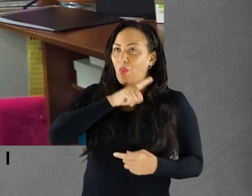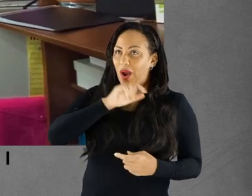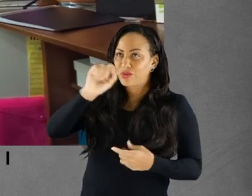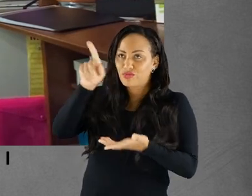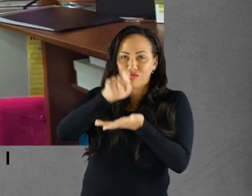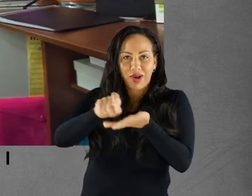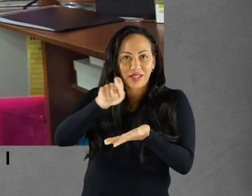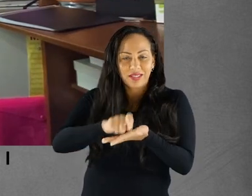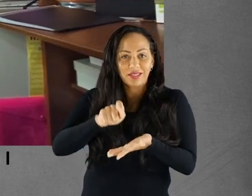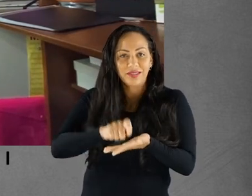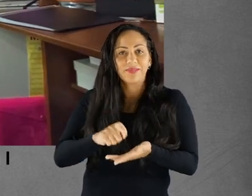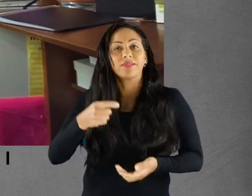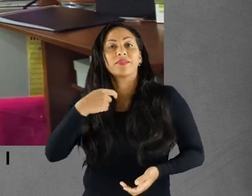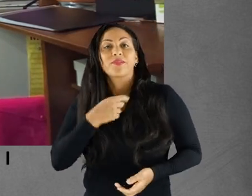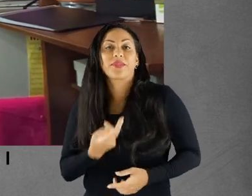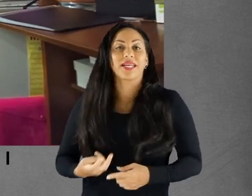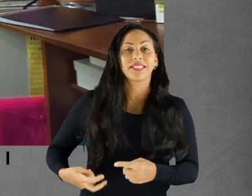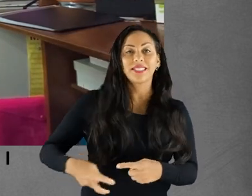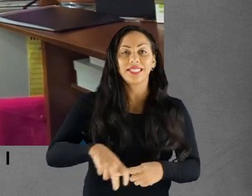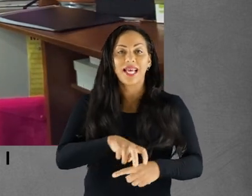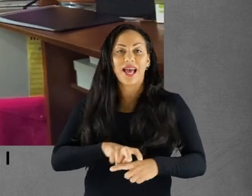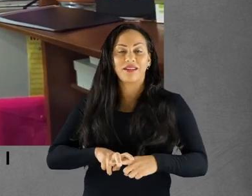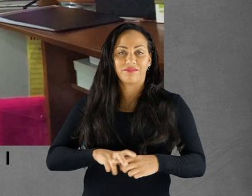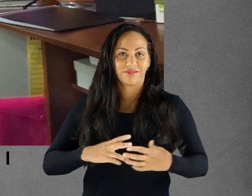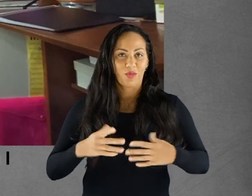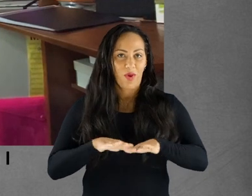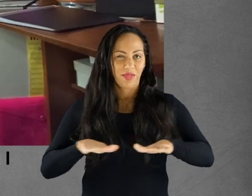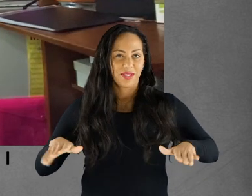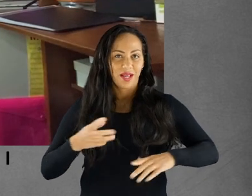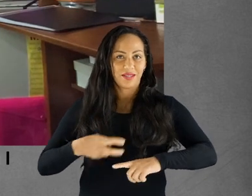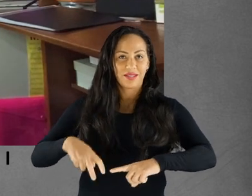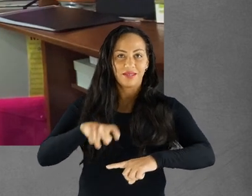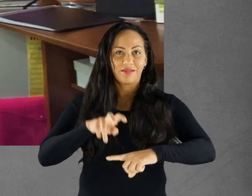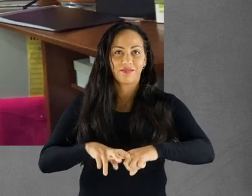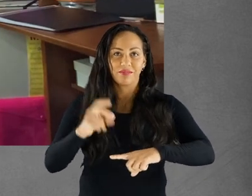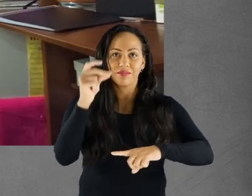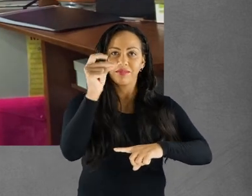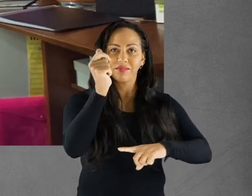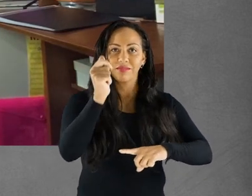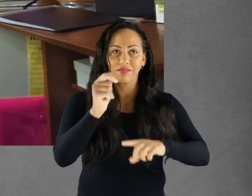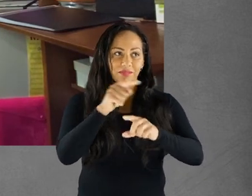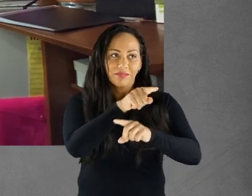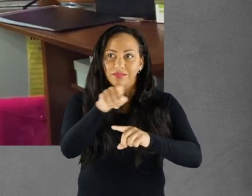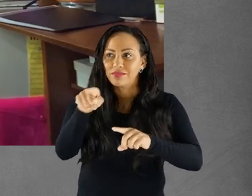on a stage to read my poetry there's a sudden silence